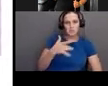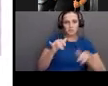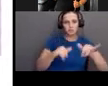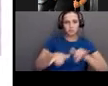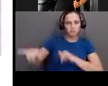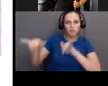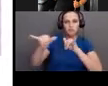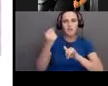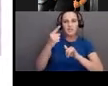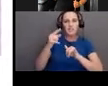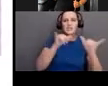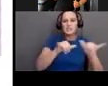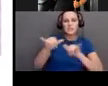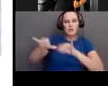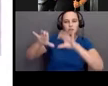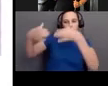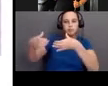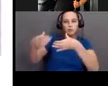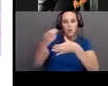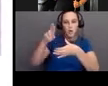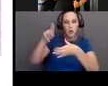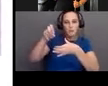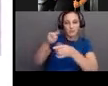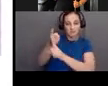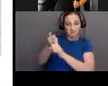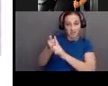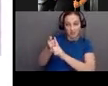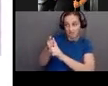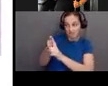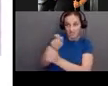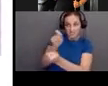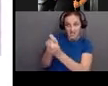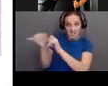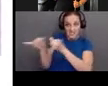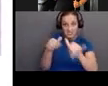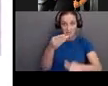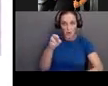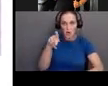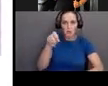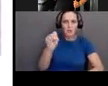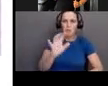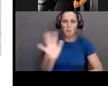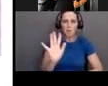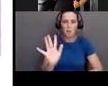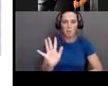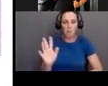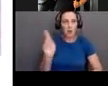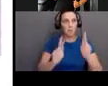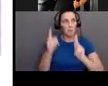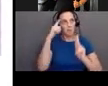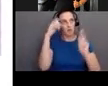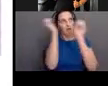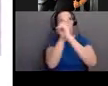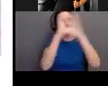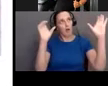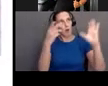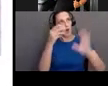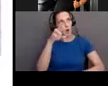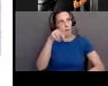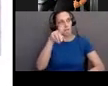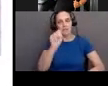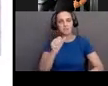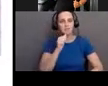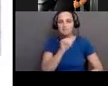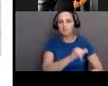herpes family. It is not herpes that people typically think of when they hear that term. But very common.